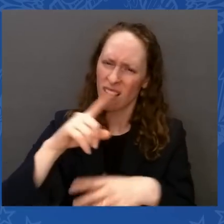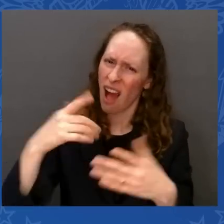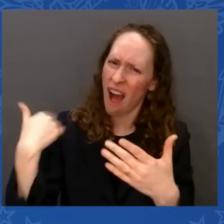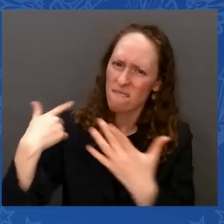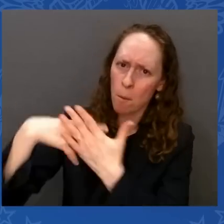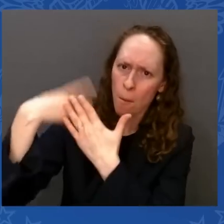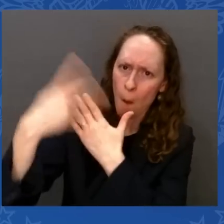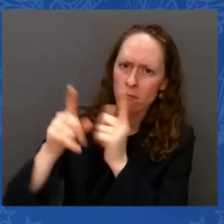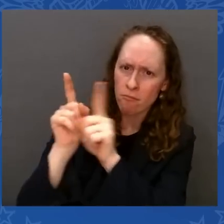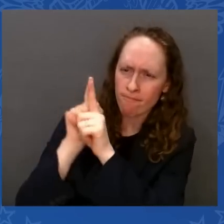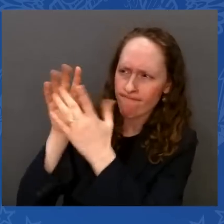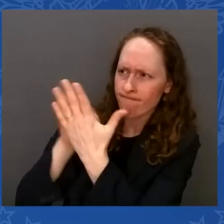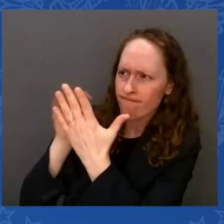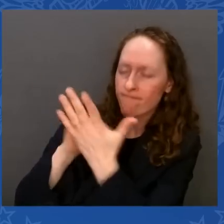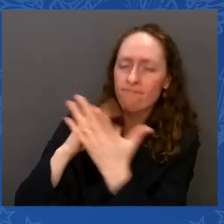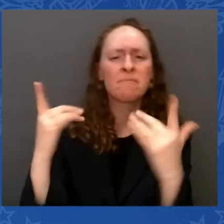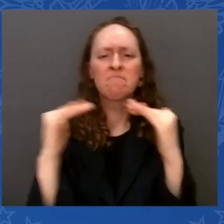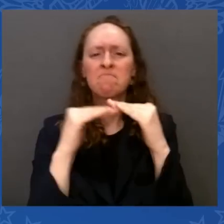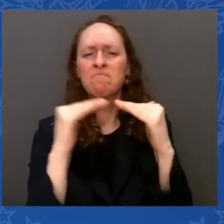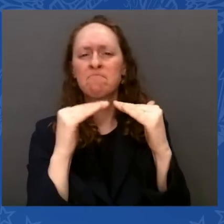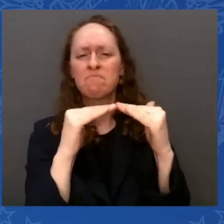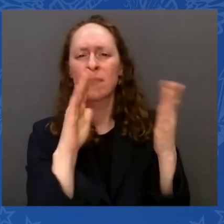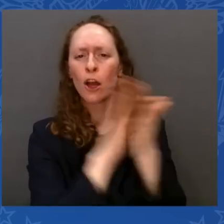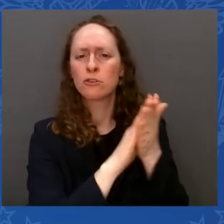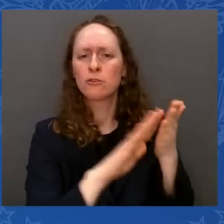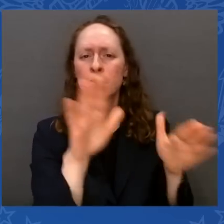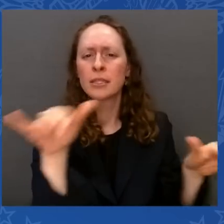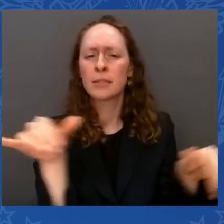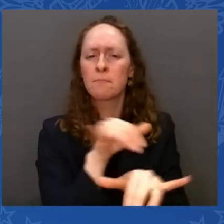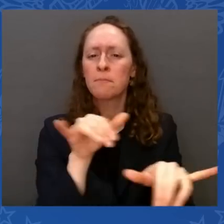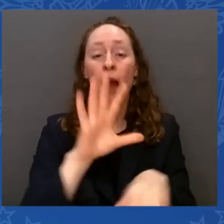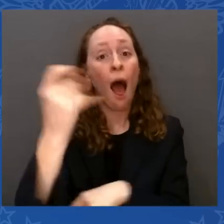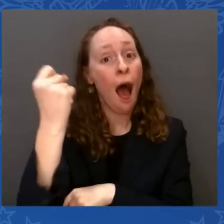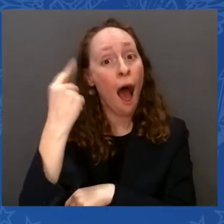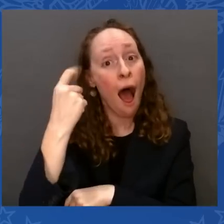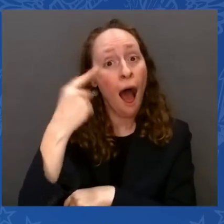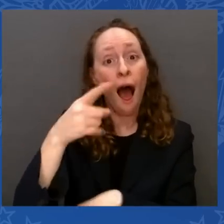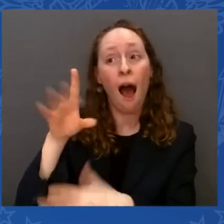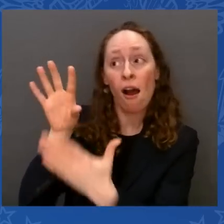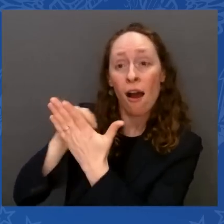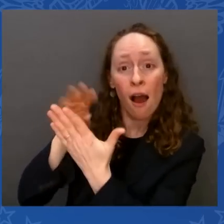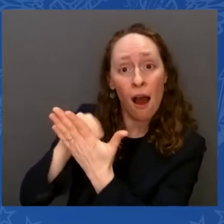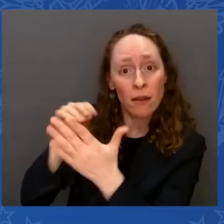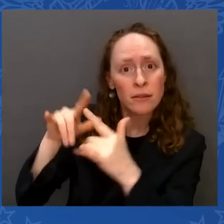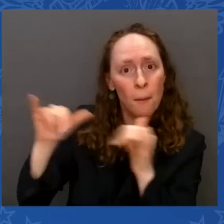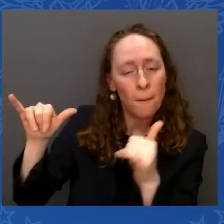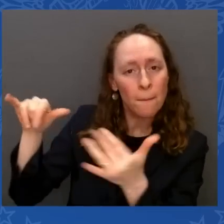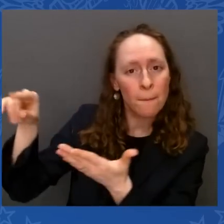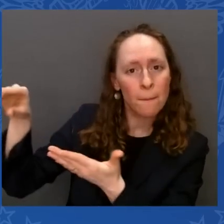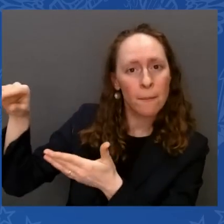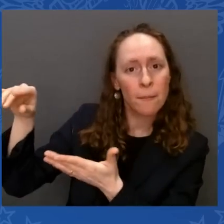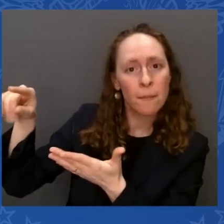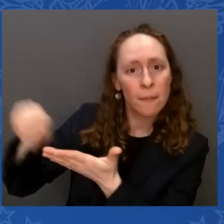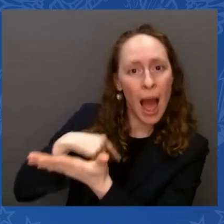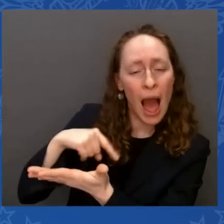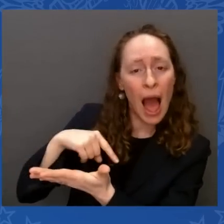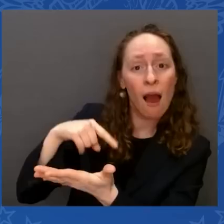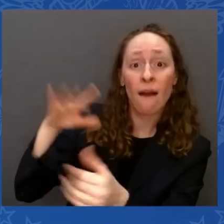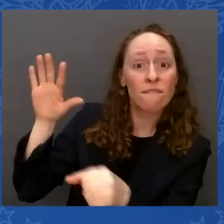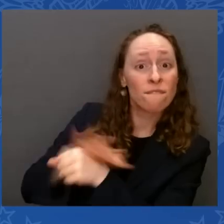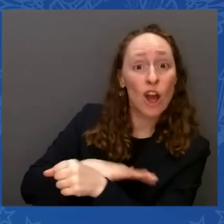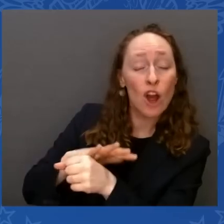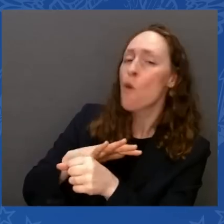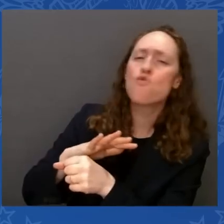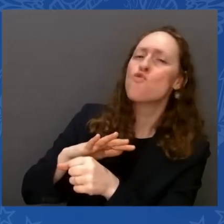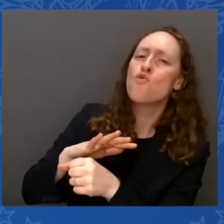You get paid part of your salary, but you don't get it all until you're — finish your apprenticeship and become a full-blown